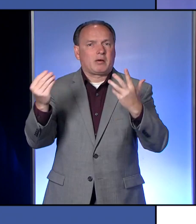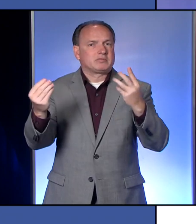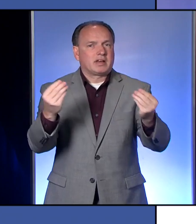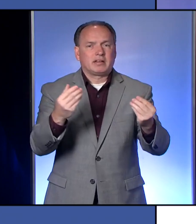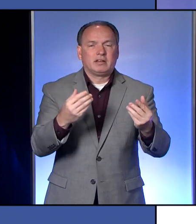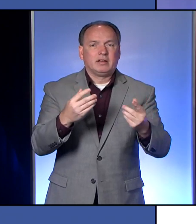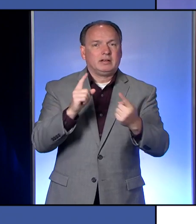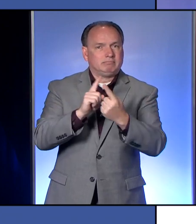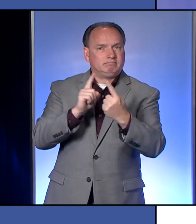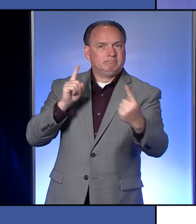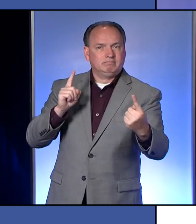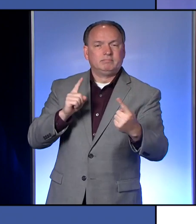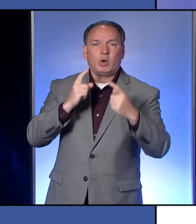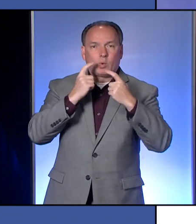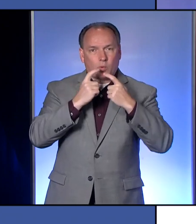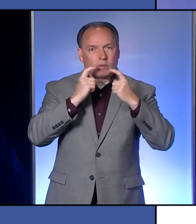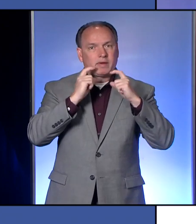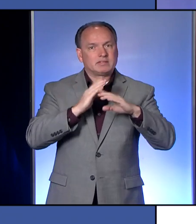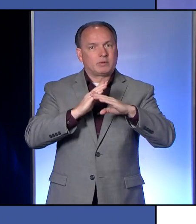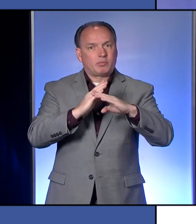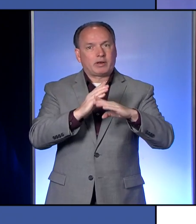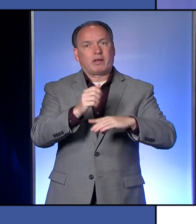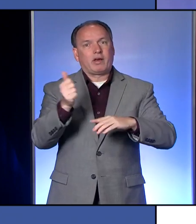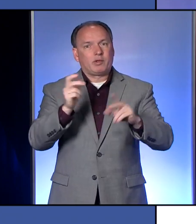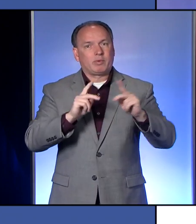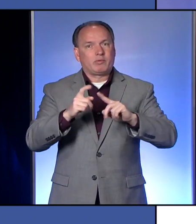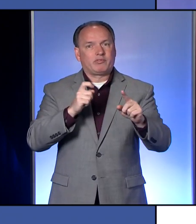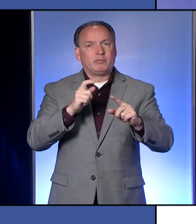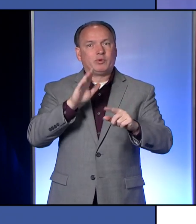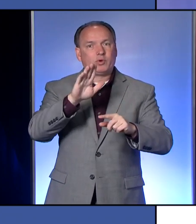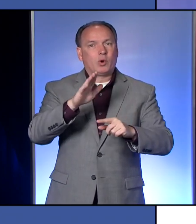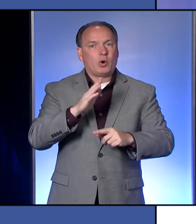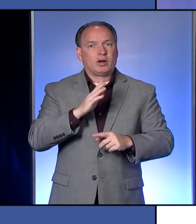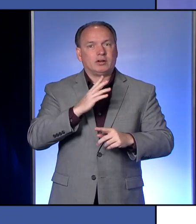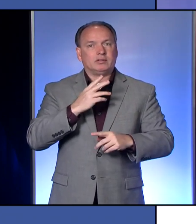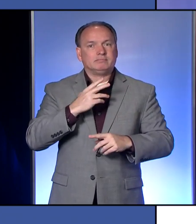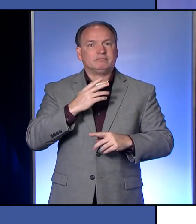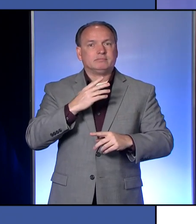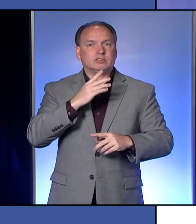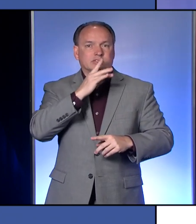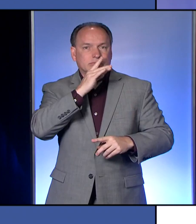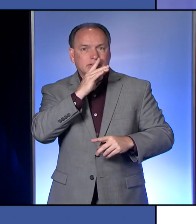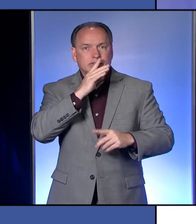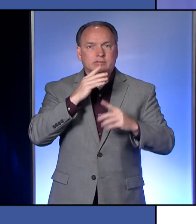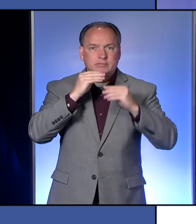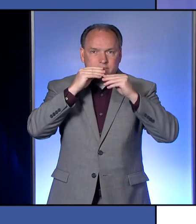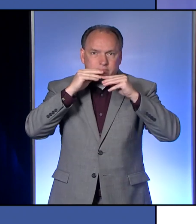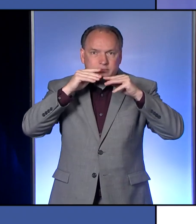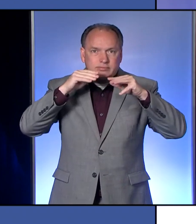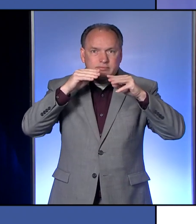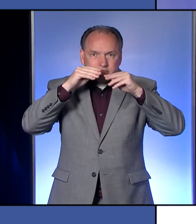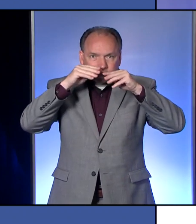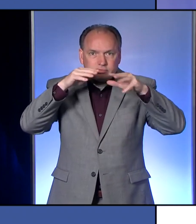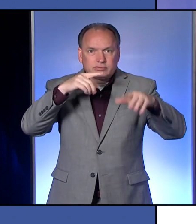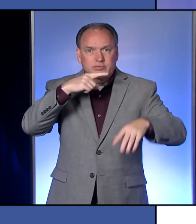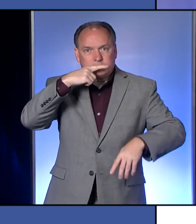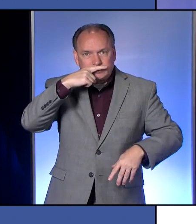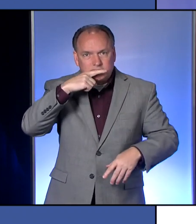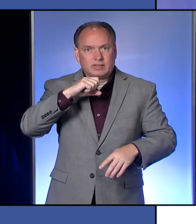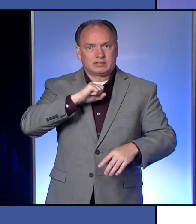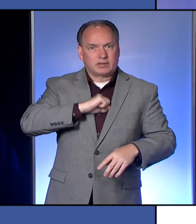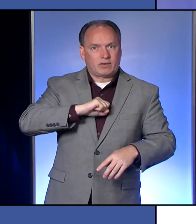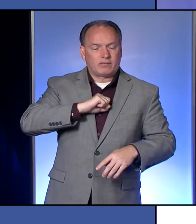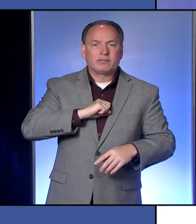Wear a mask to protect others from the droplets that escape from your speech, your sneezing, your cough.